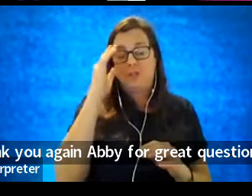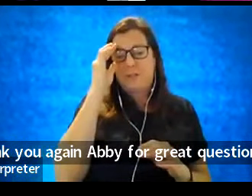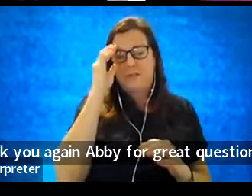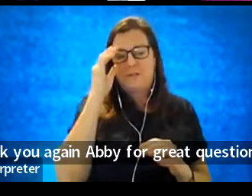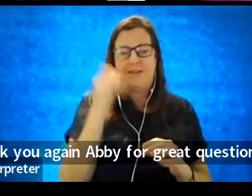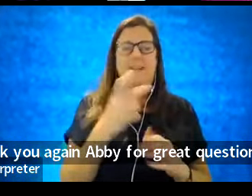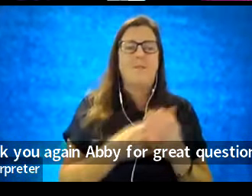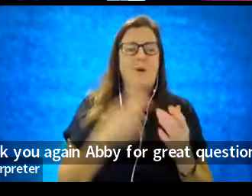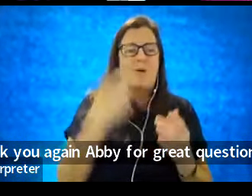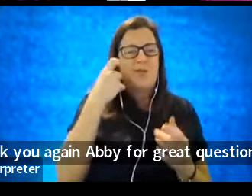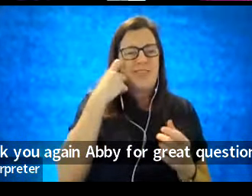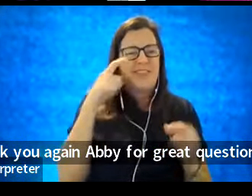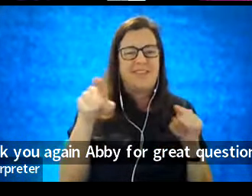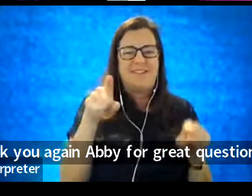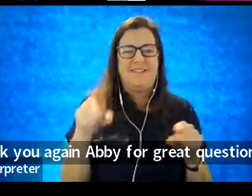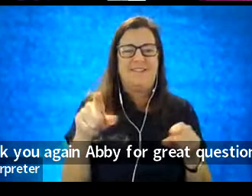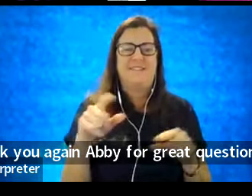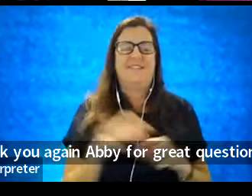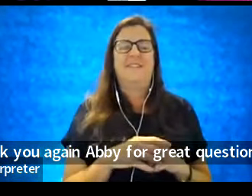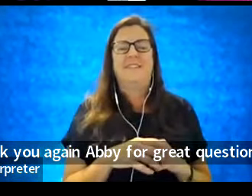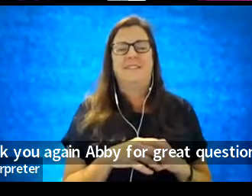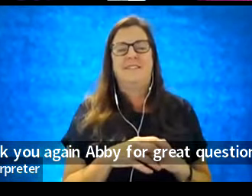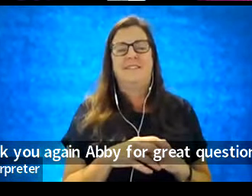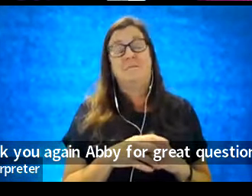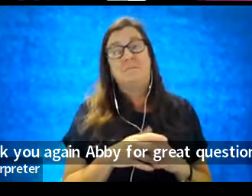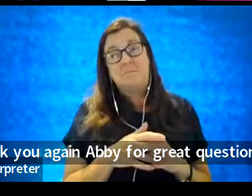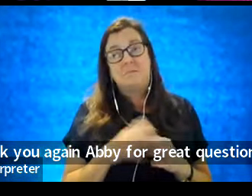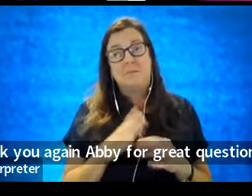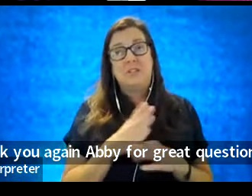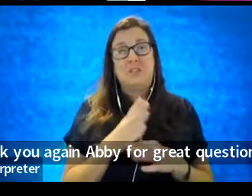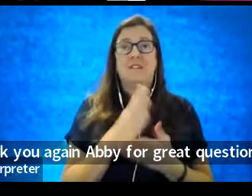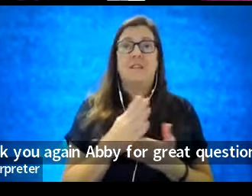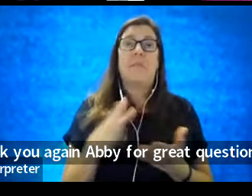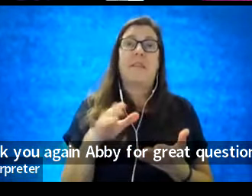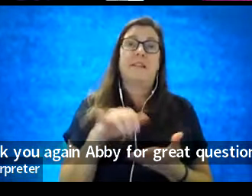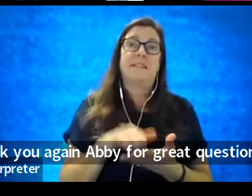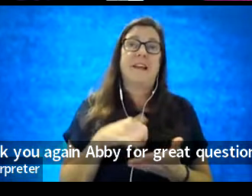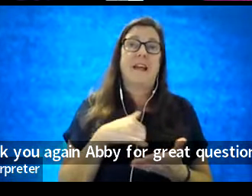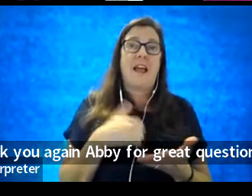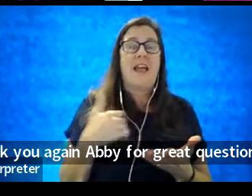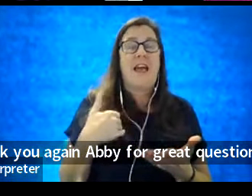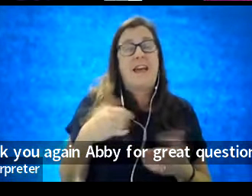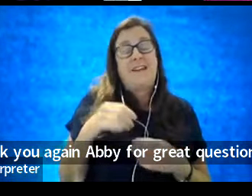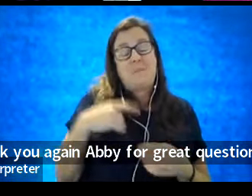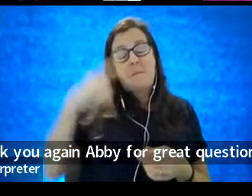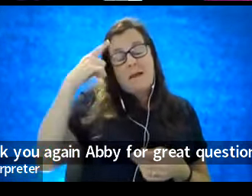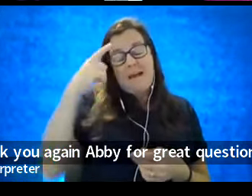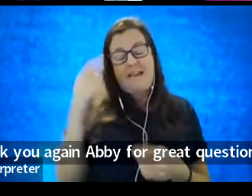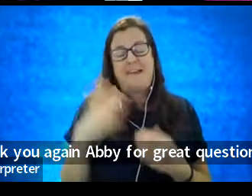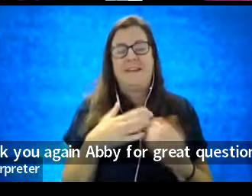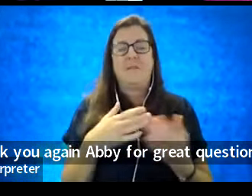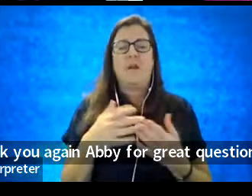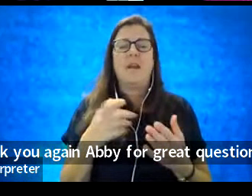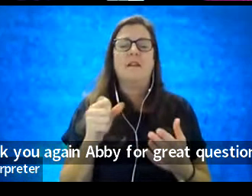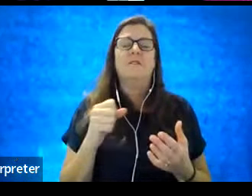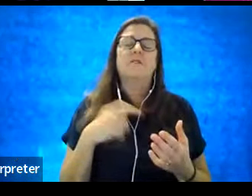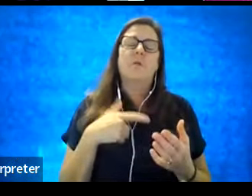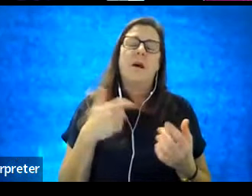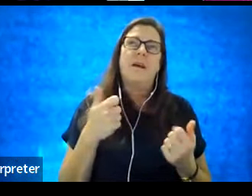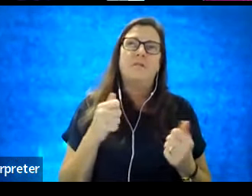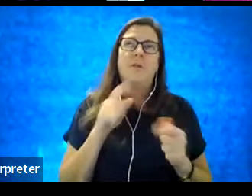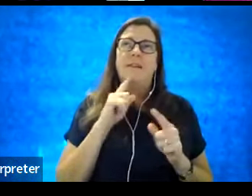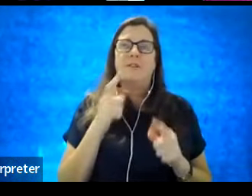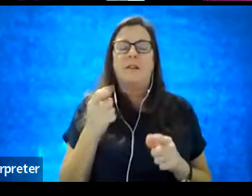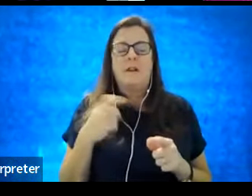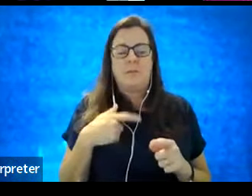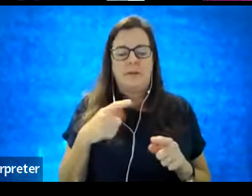Zena and Angela actually shared some things that I had in mind. So, I think I'm going to go in a different direction.